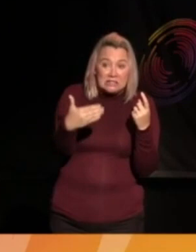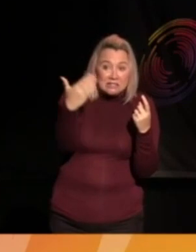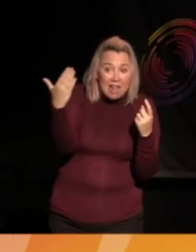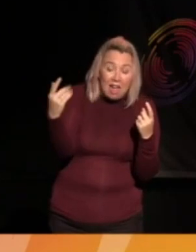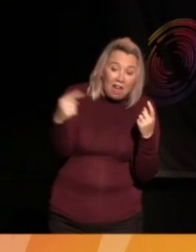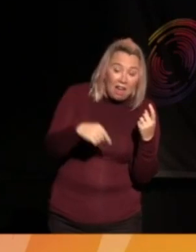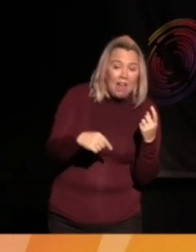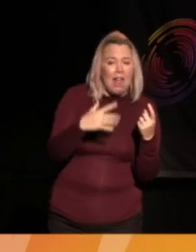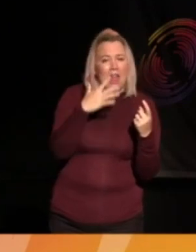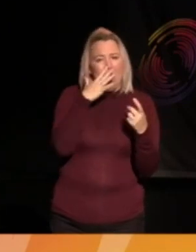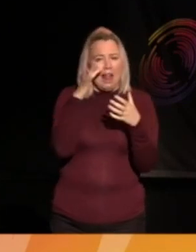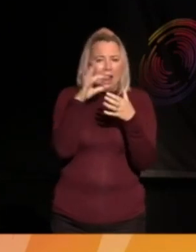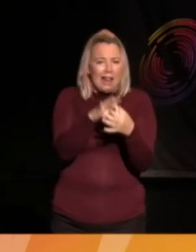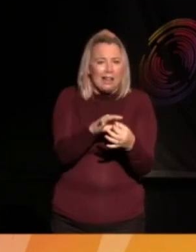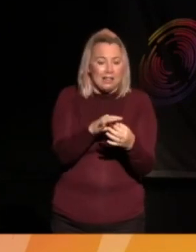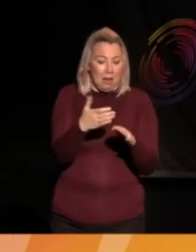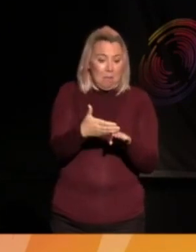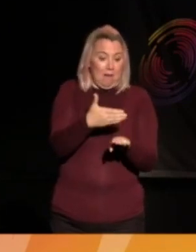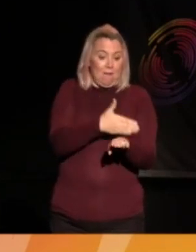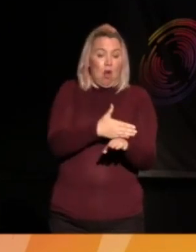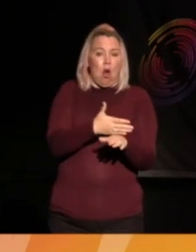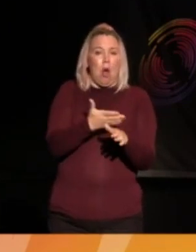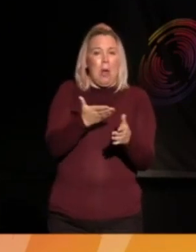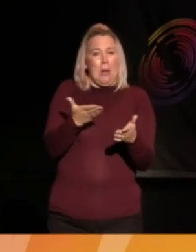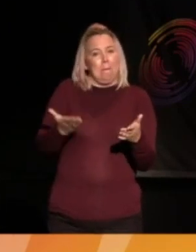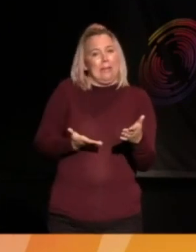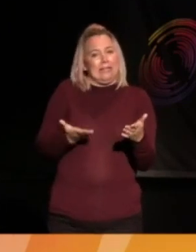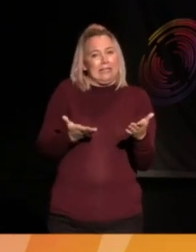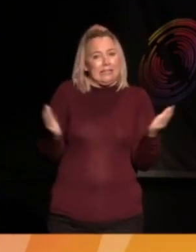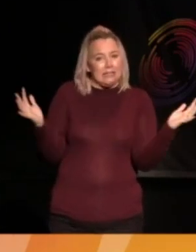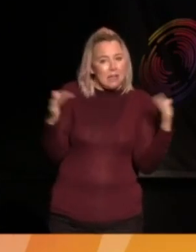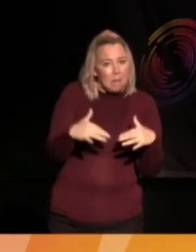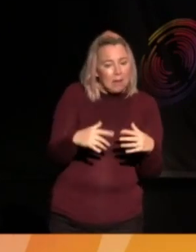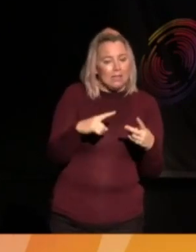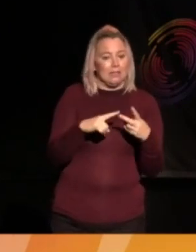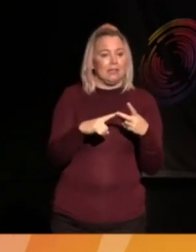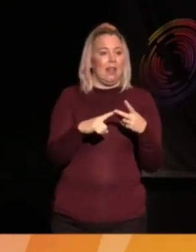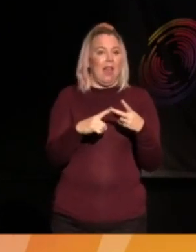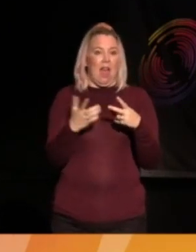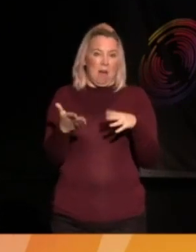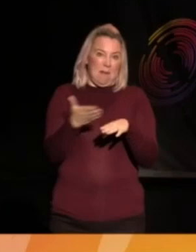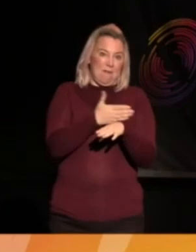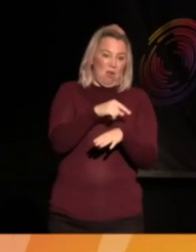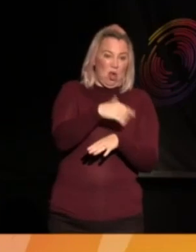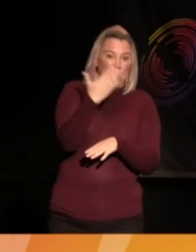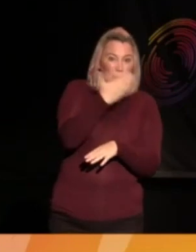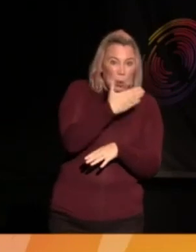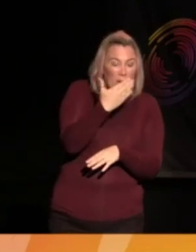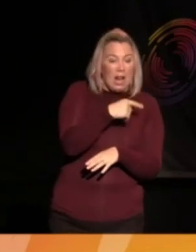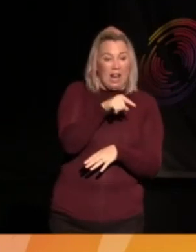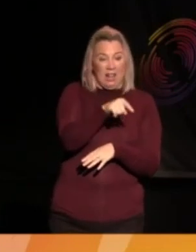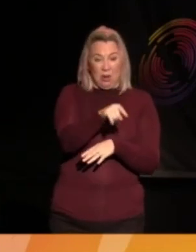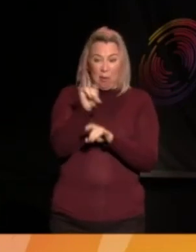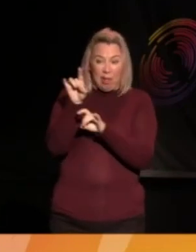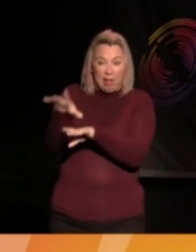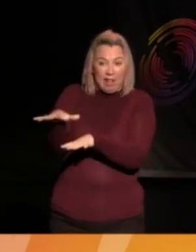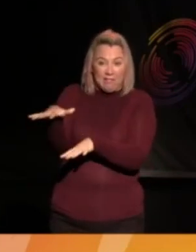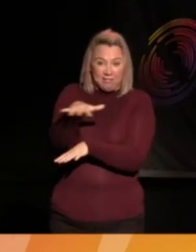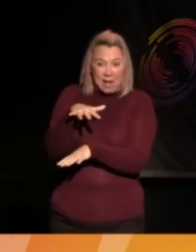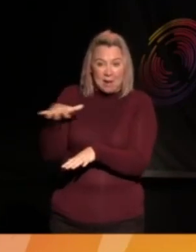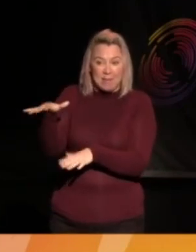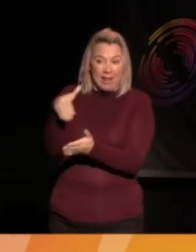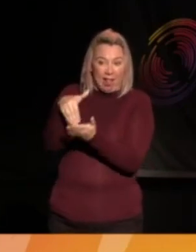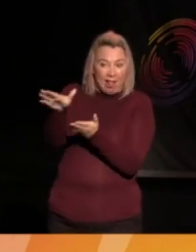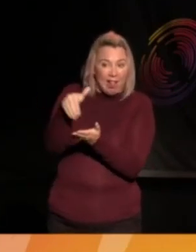and following our schools day on Thursday. And some of you have been here all three days, neglecting your family, your lives, not